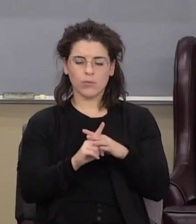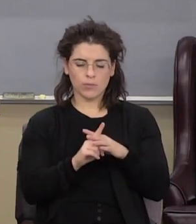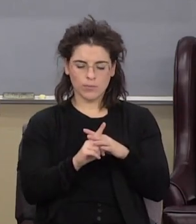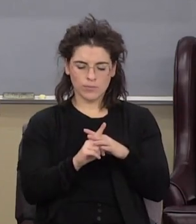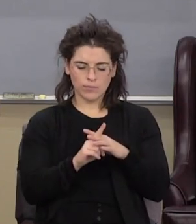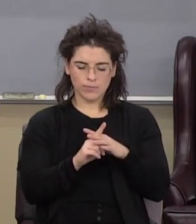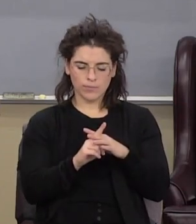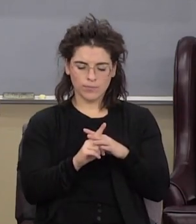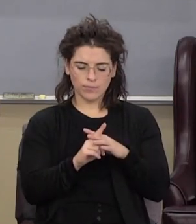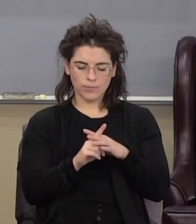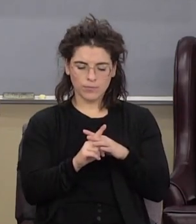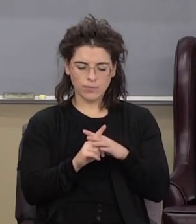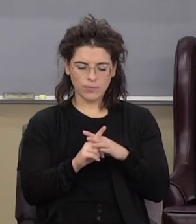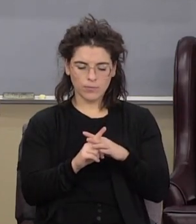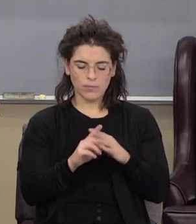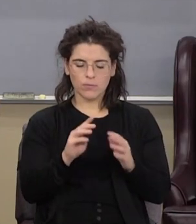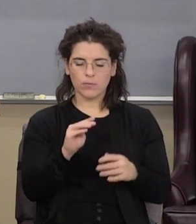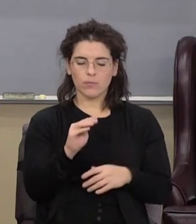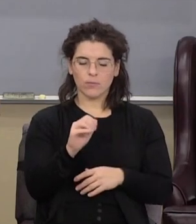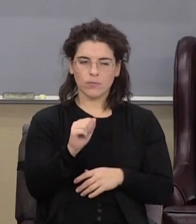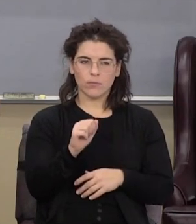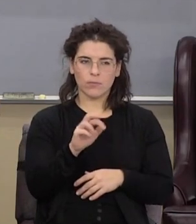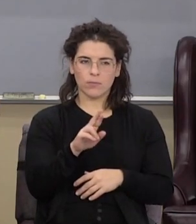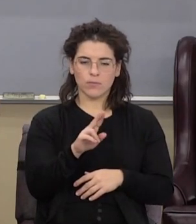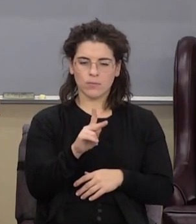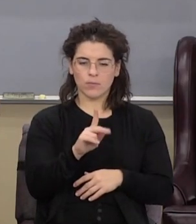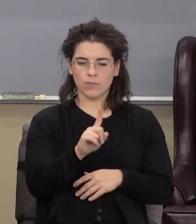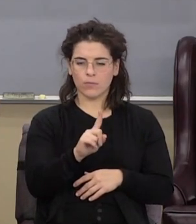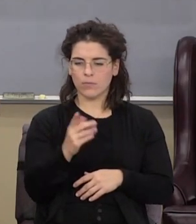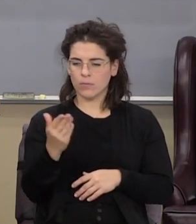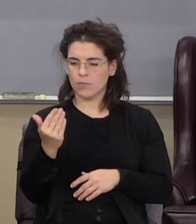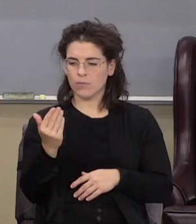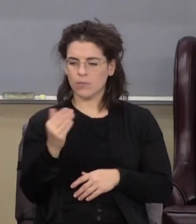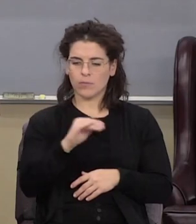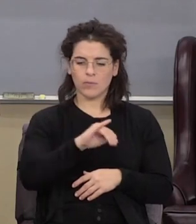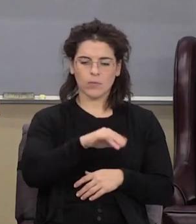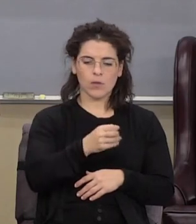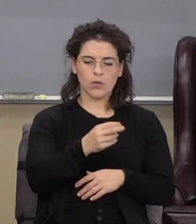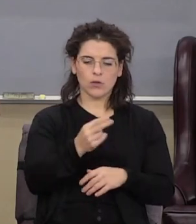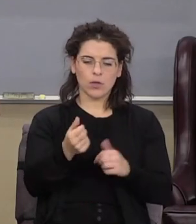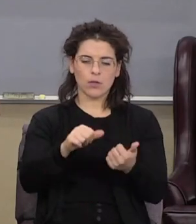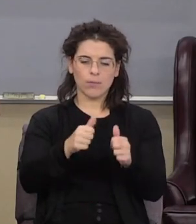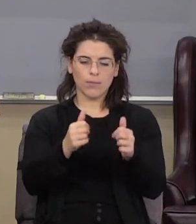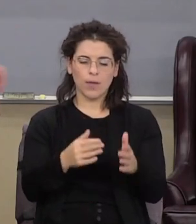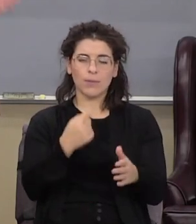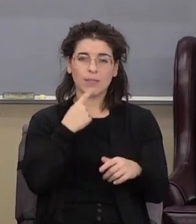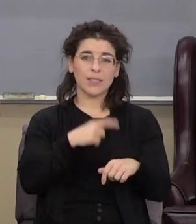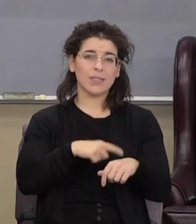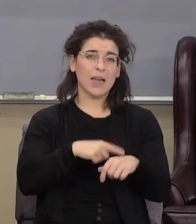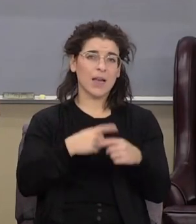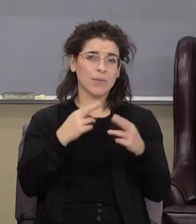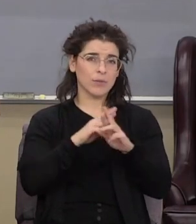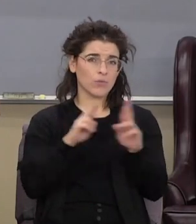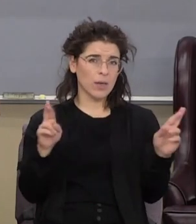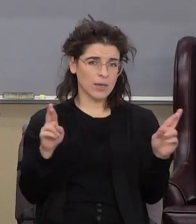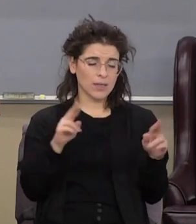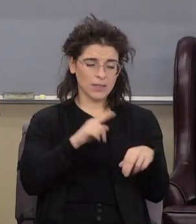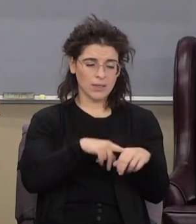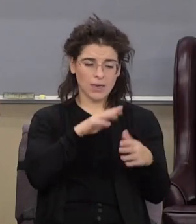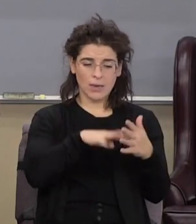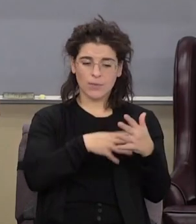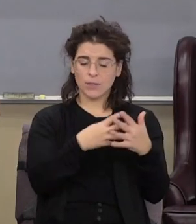When Mark 1 verse 15 John the Baptist says the time is fulfilled he's saying the time schedule